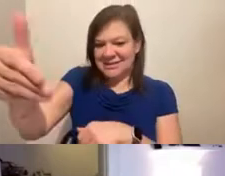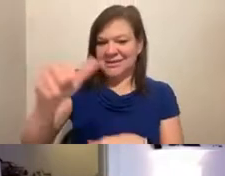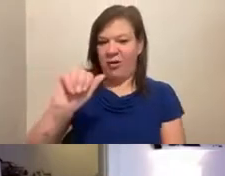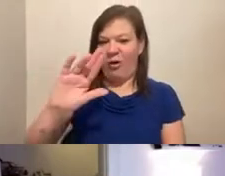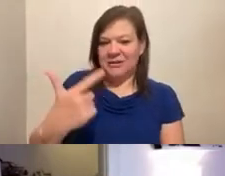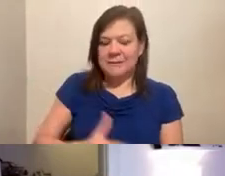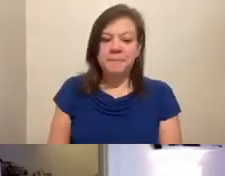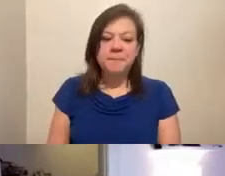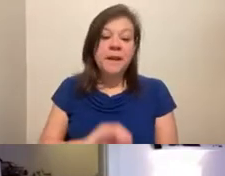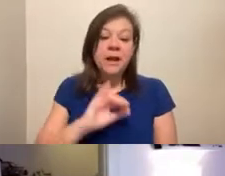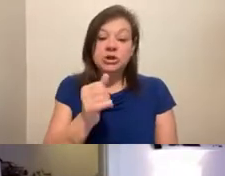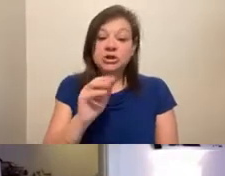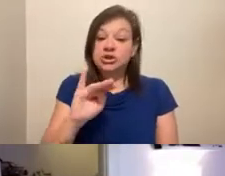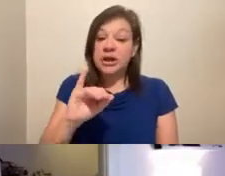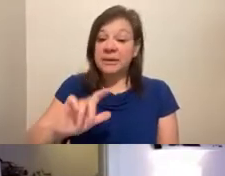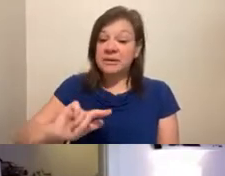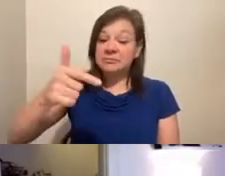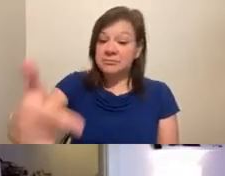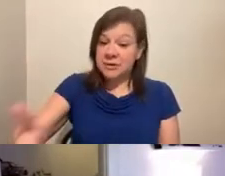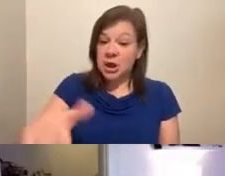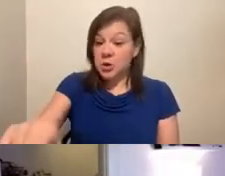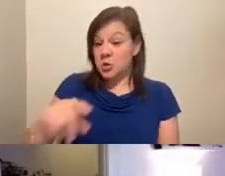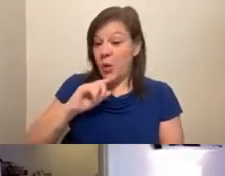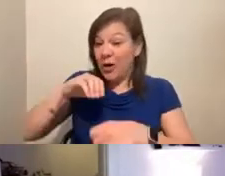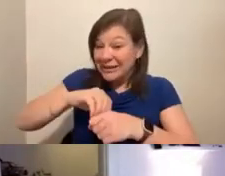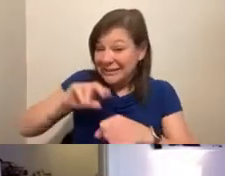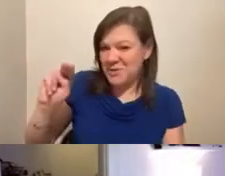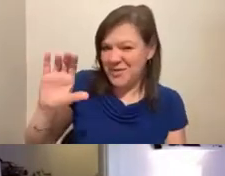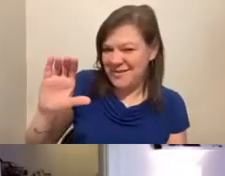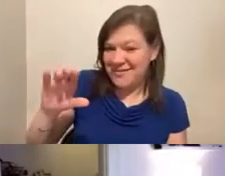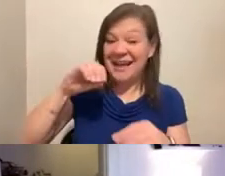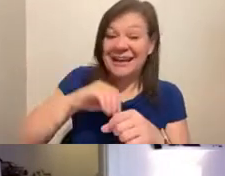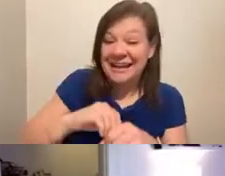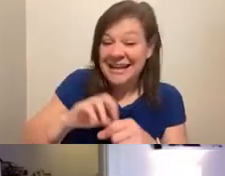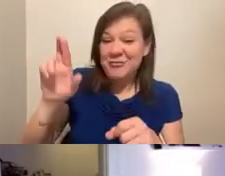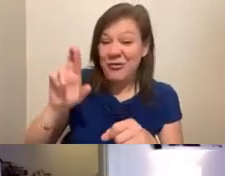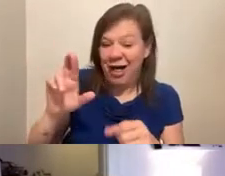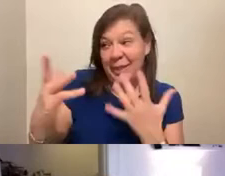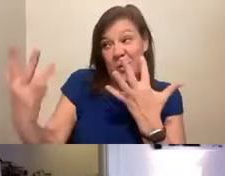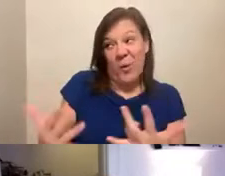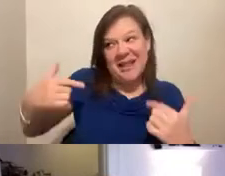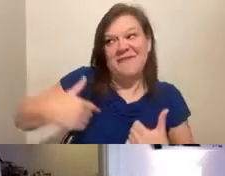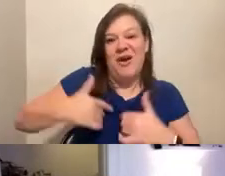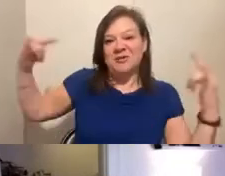Jamie, why don't we go to you? Since you are in North Carolina, in Raleigh, waiting for us all.